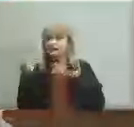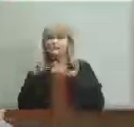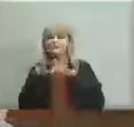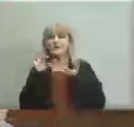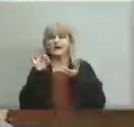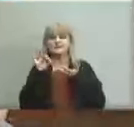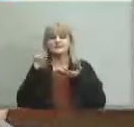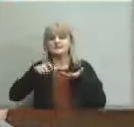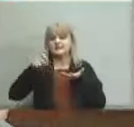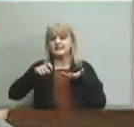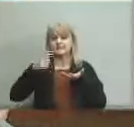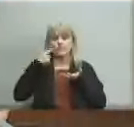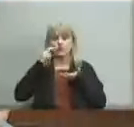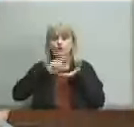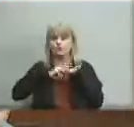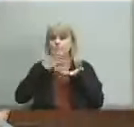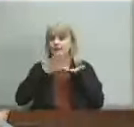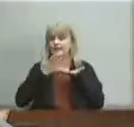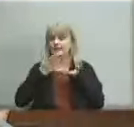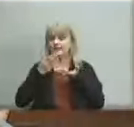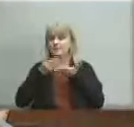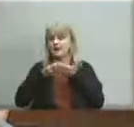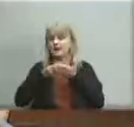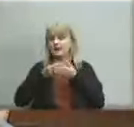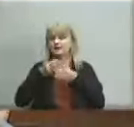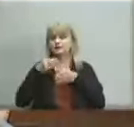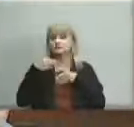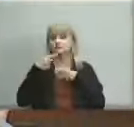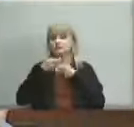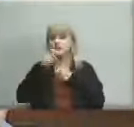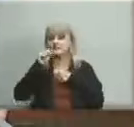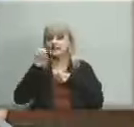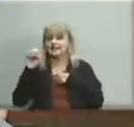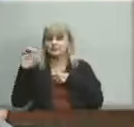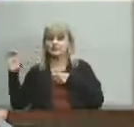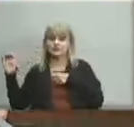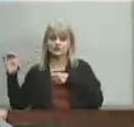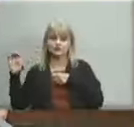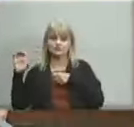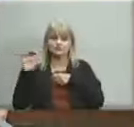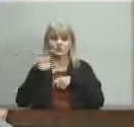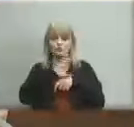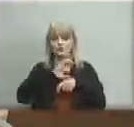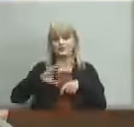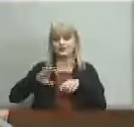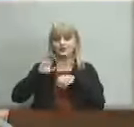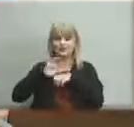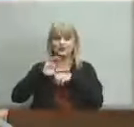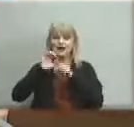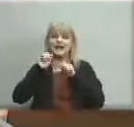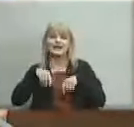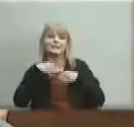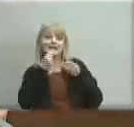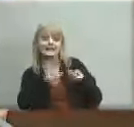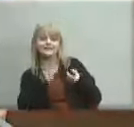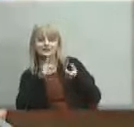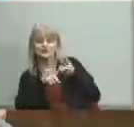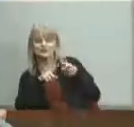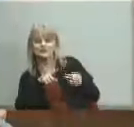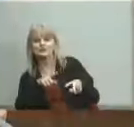need perhaps that grant from southeast christian could be given to the health services office to supply staffing to the academy